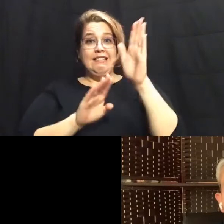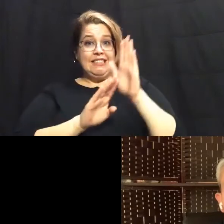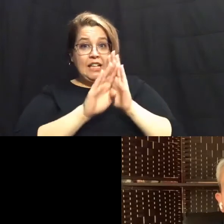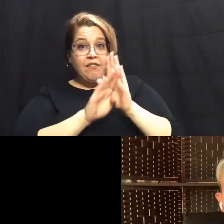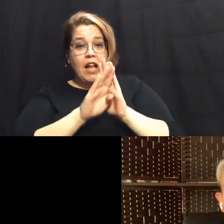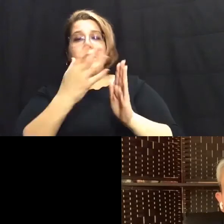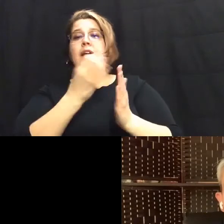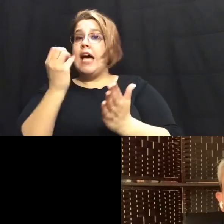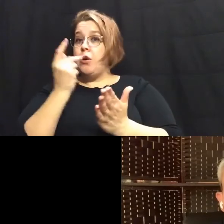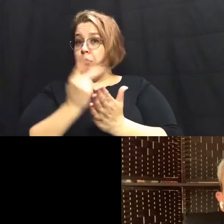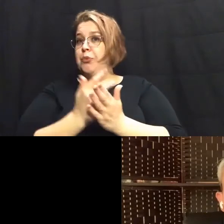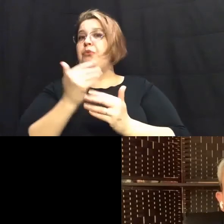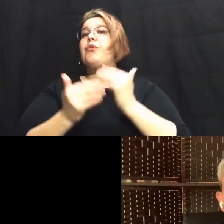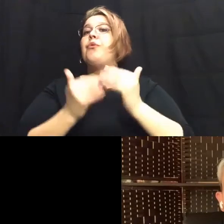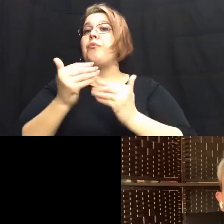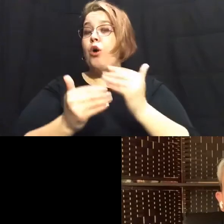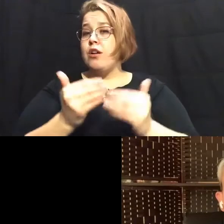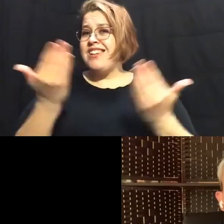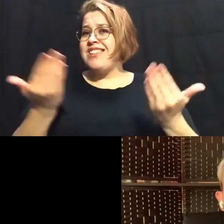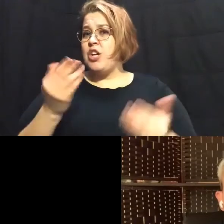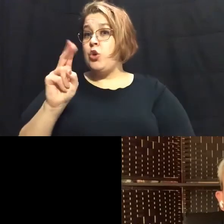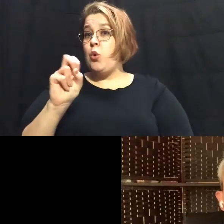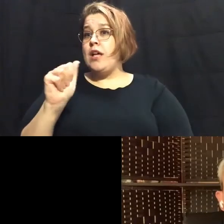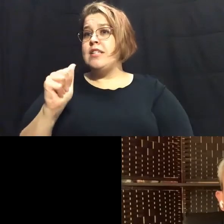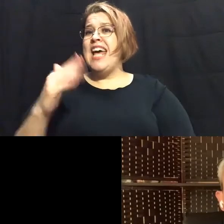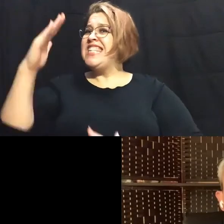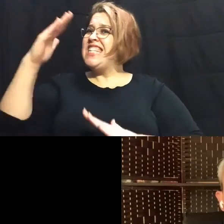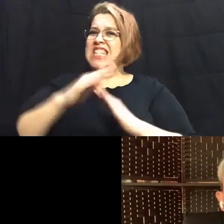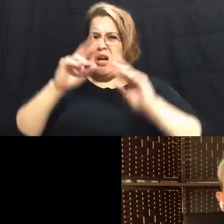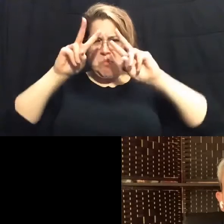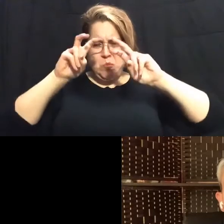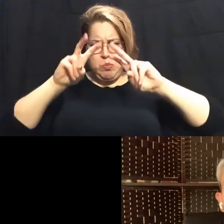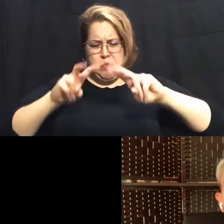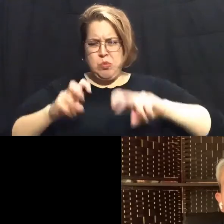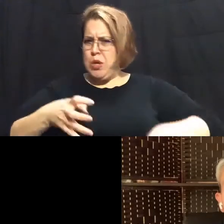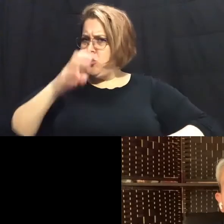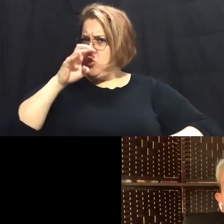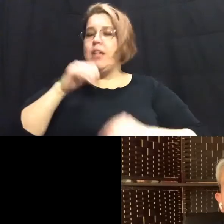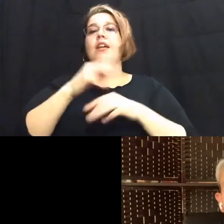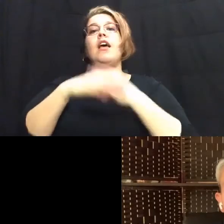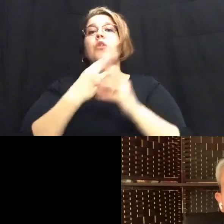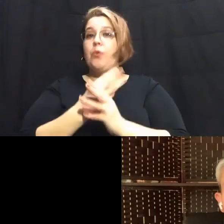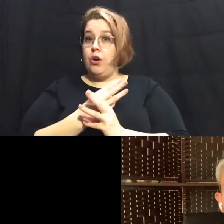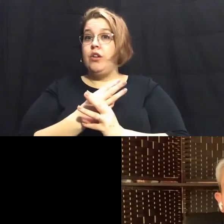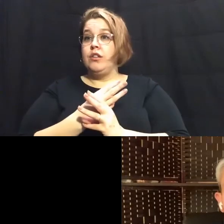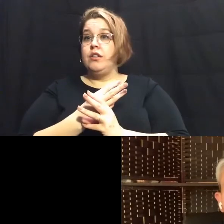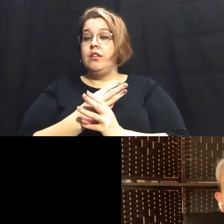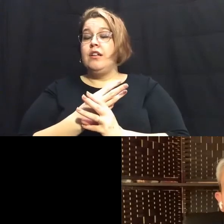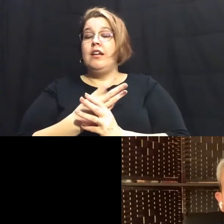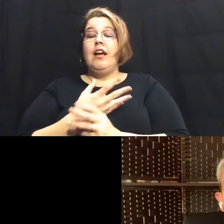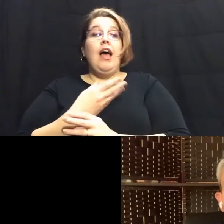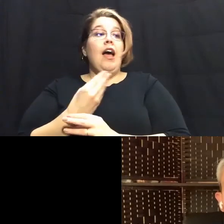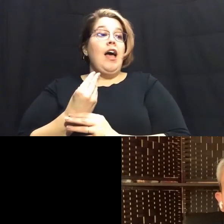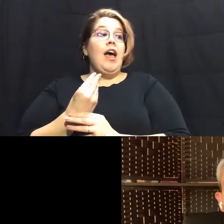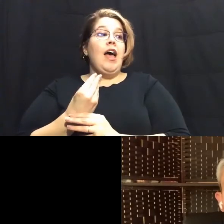approval process in the united states is the most rigorous in the world and that uh there is uh great